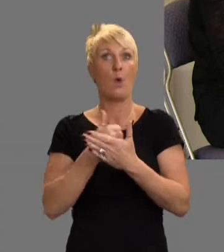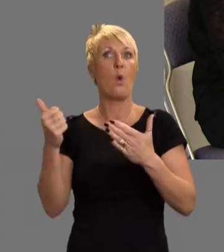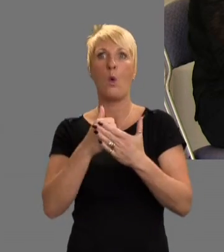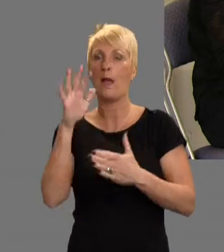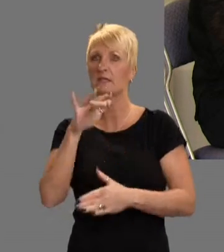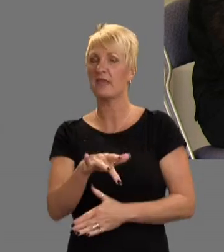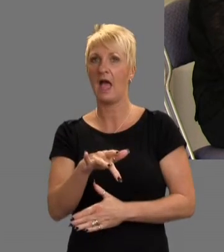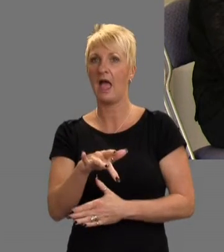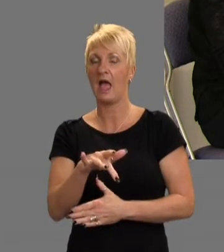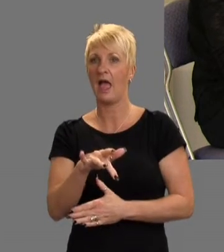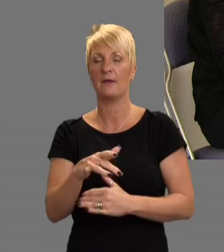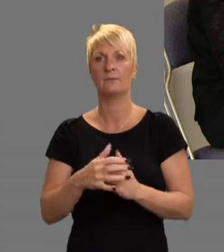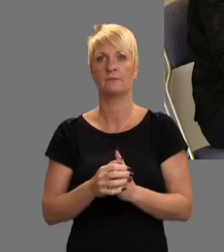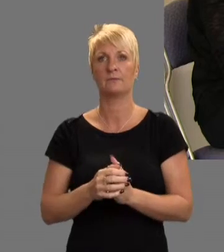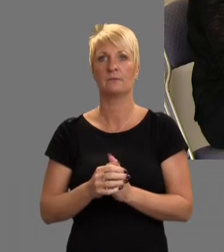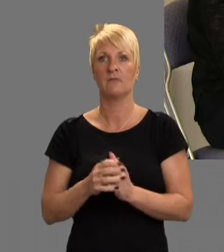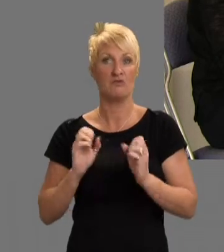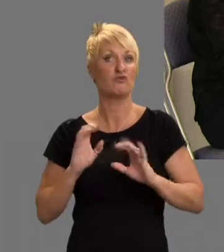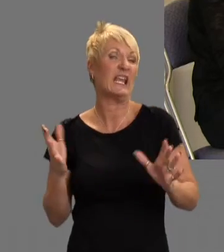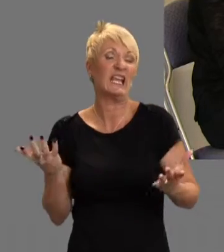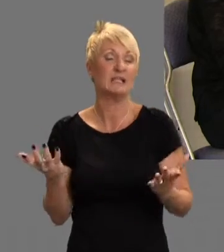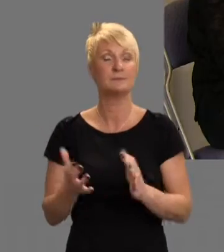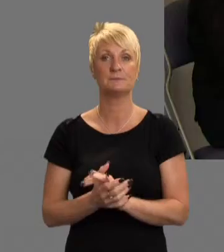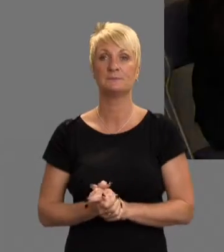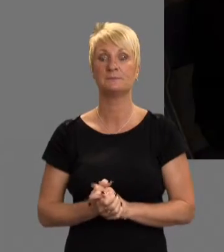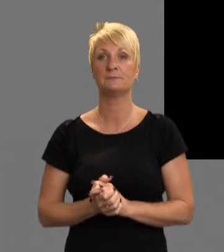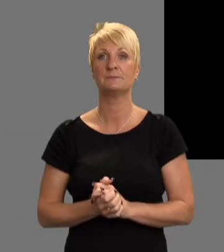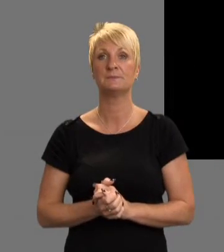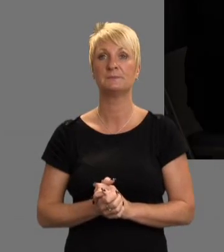So the help is always there. It's available for free.